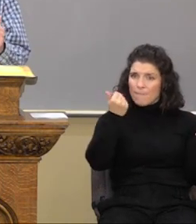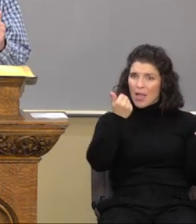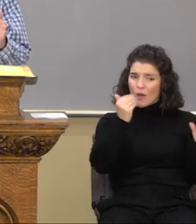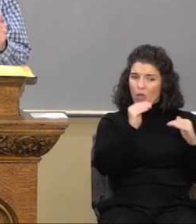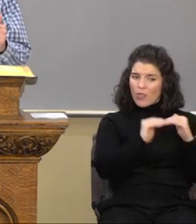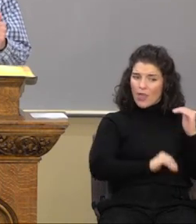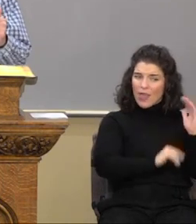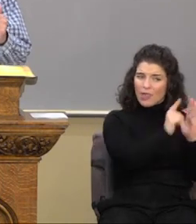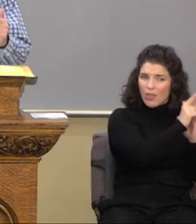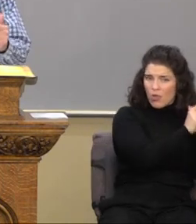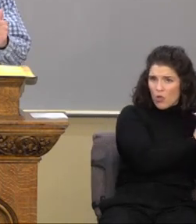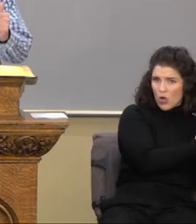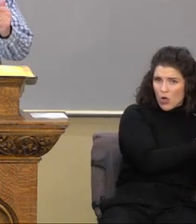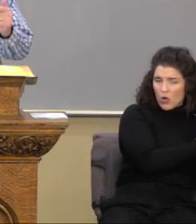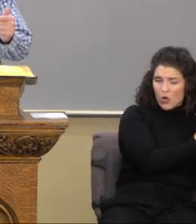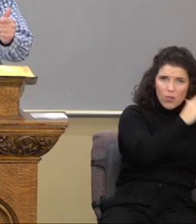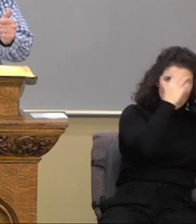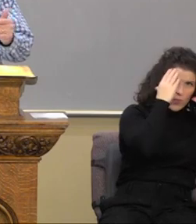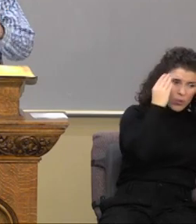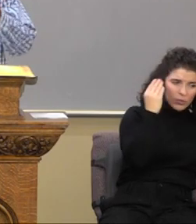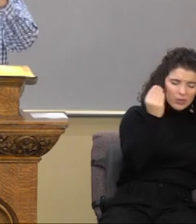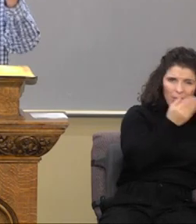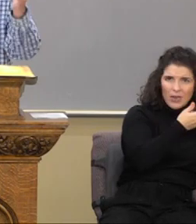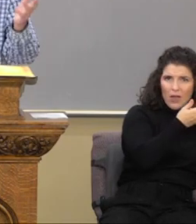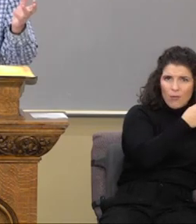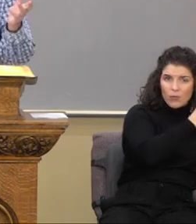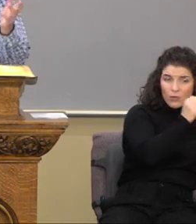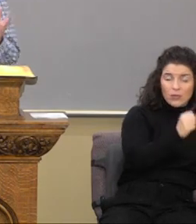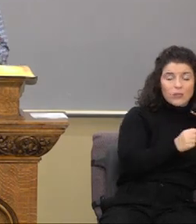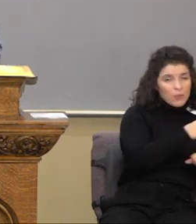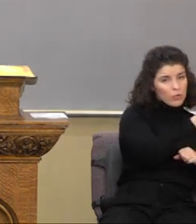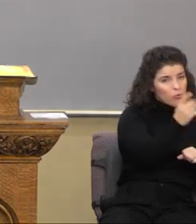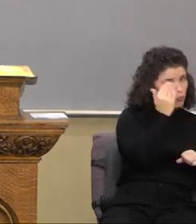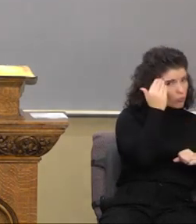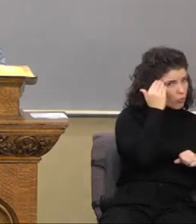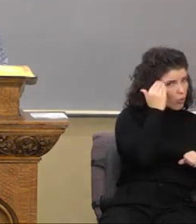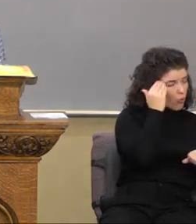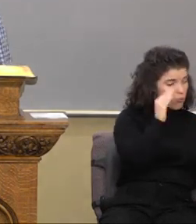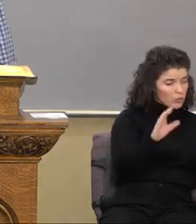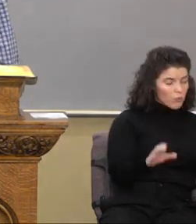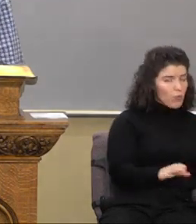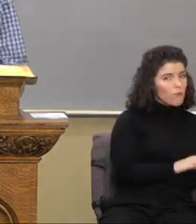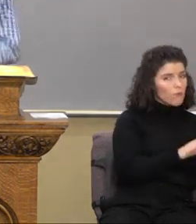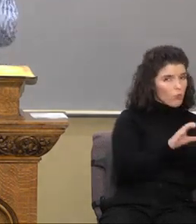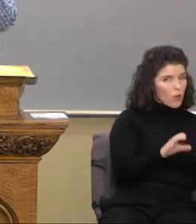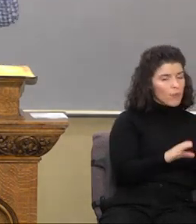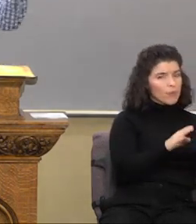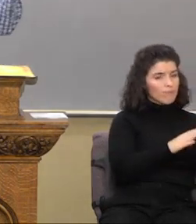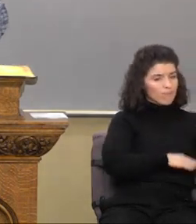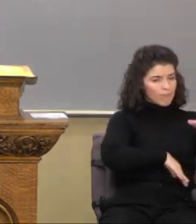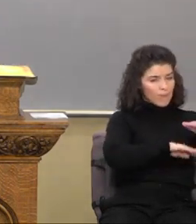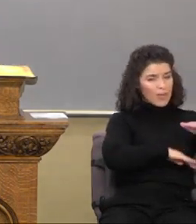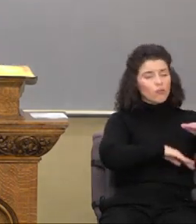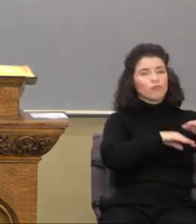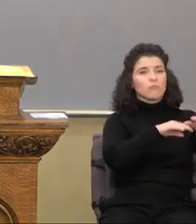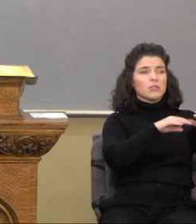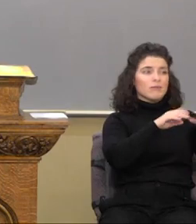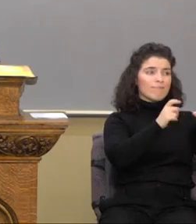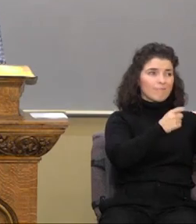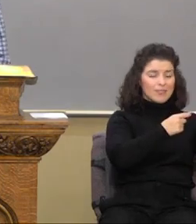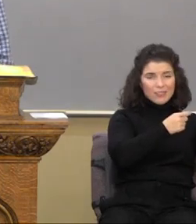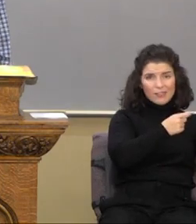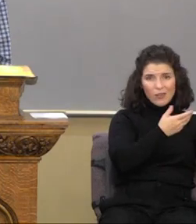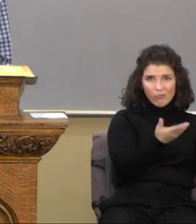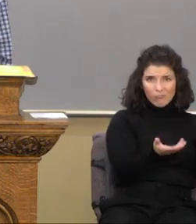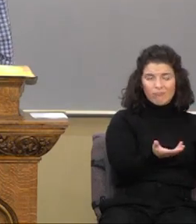see, the Mosaic operating system, which, as you know, is a performance management system. We don't need to review all of that. You